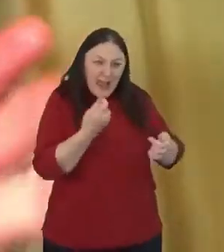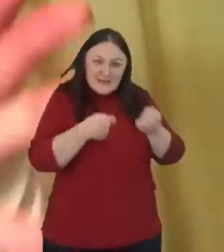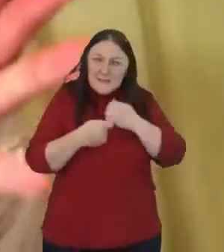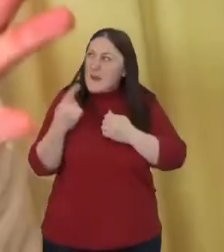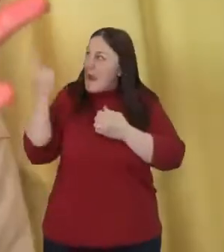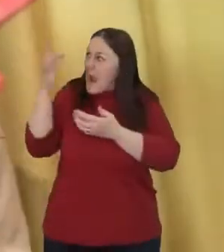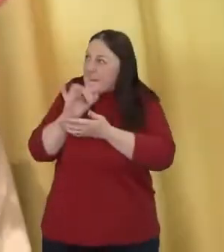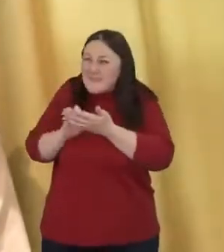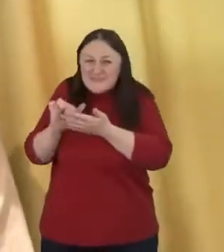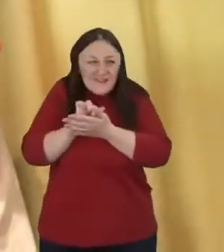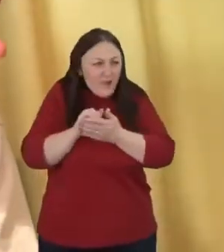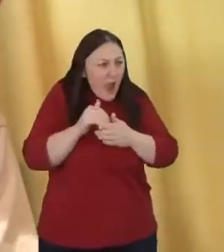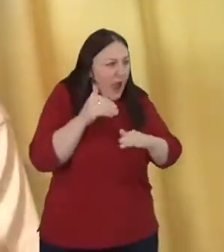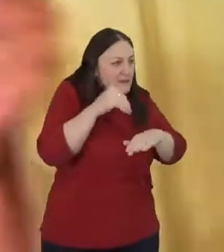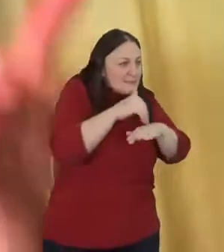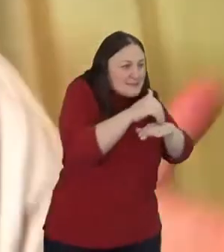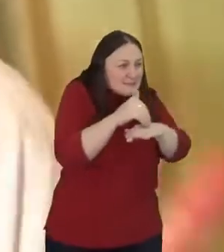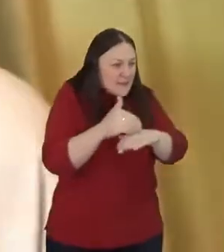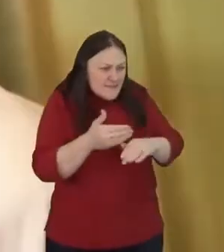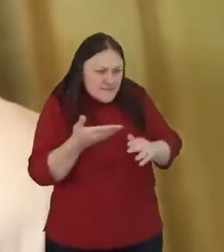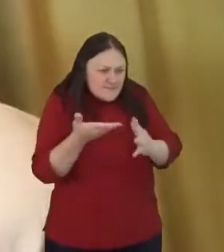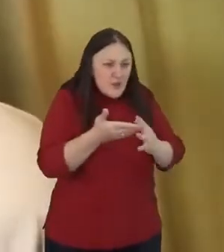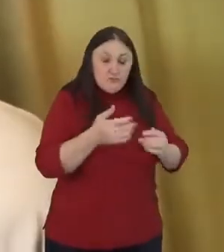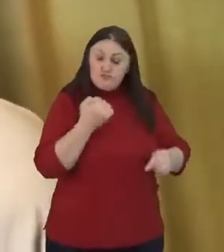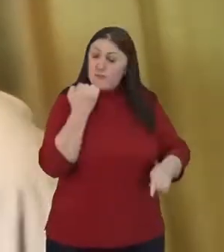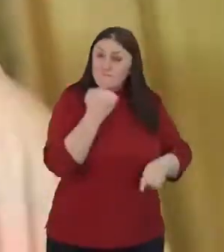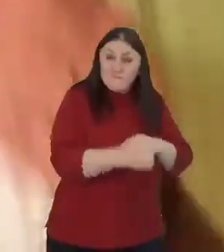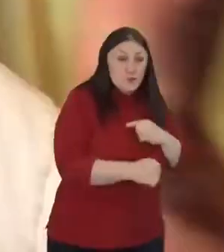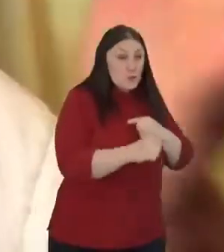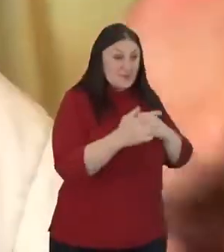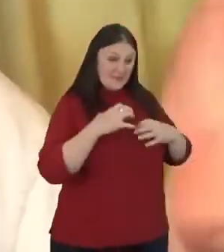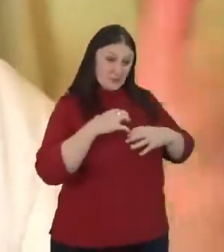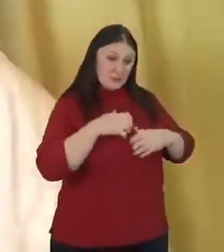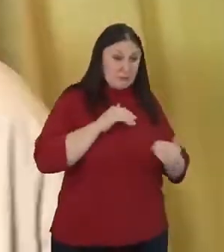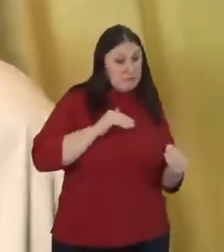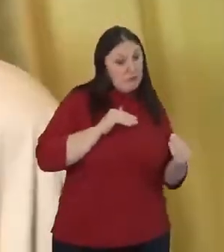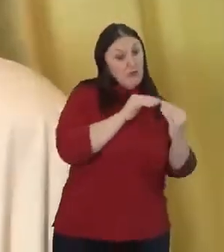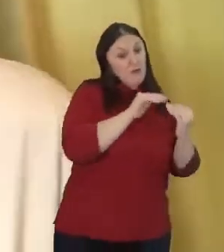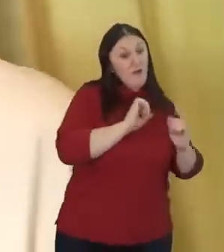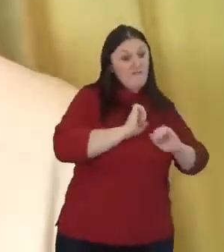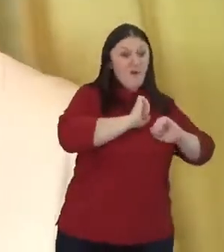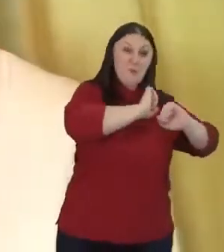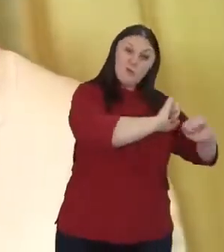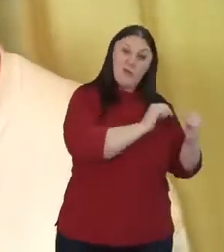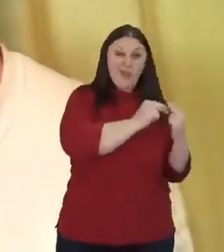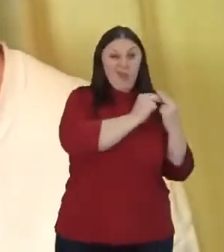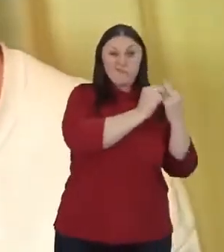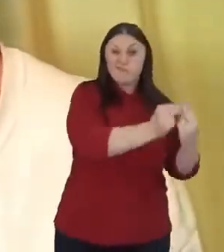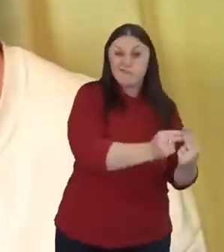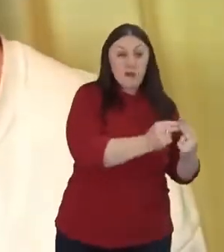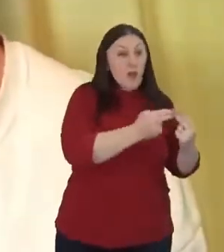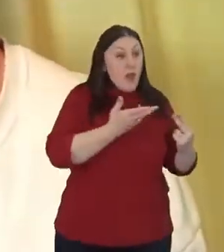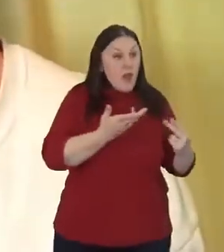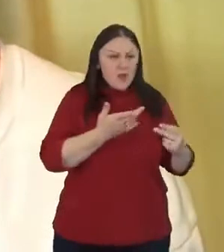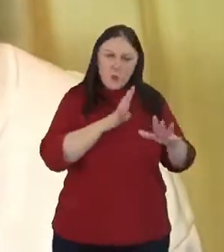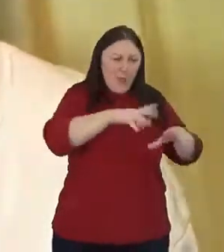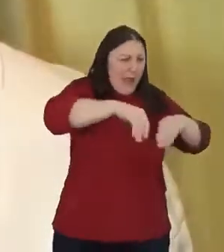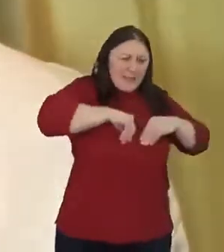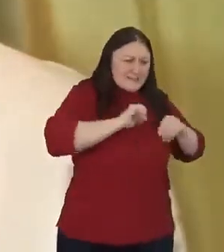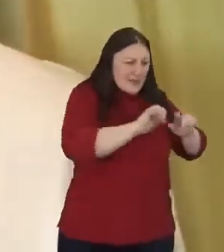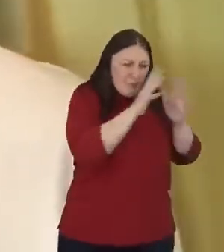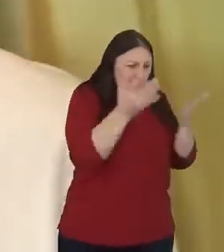to conform to the status quo, who don't accept the world as it is, but insist on building